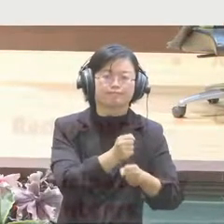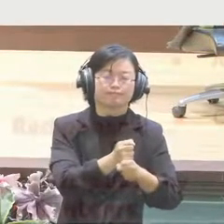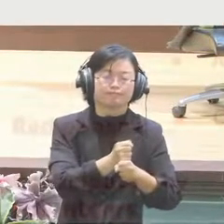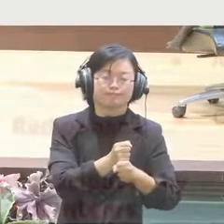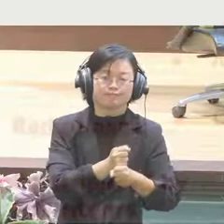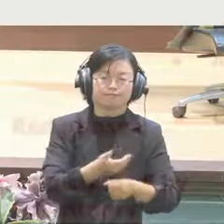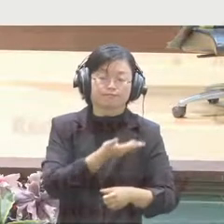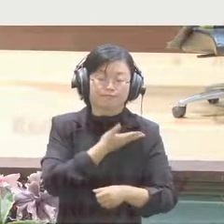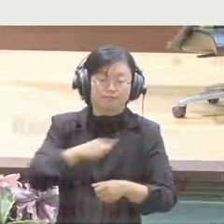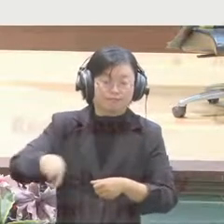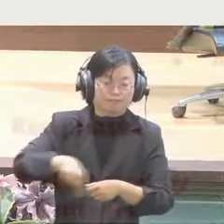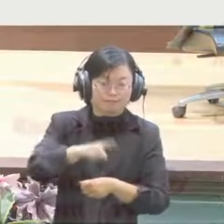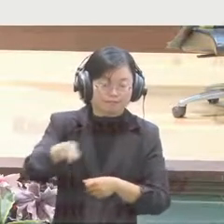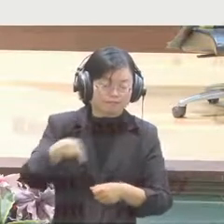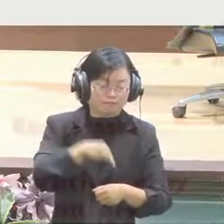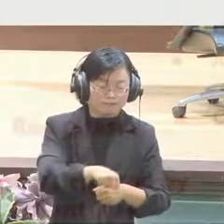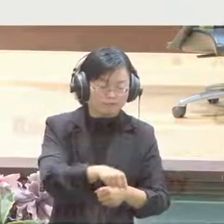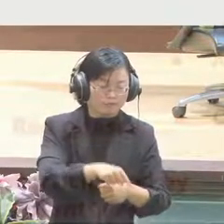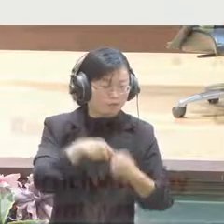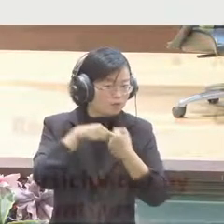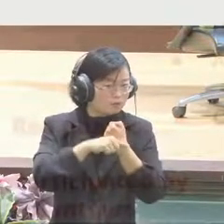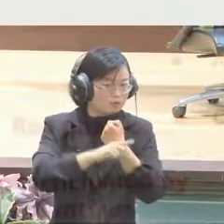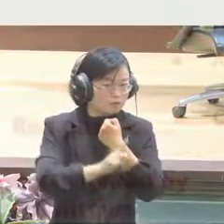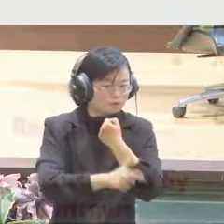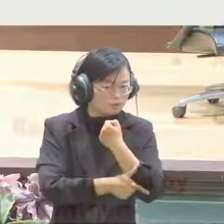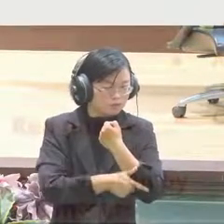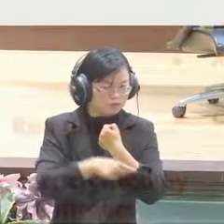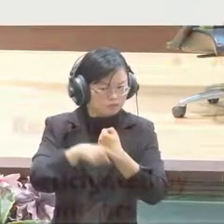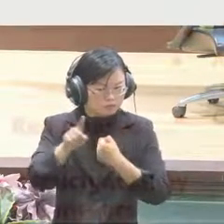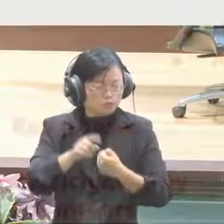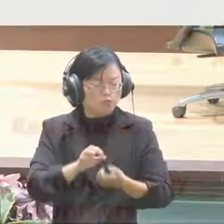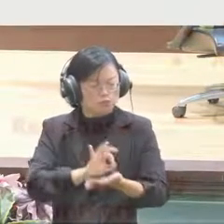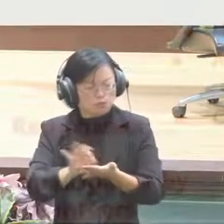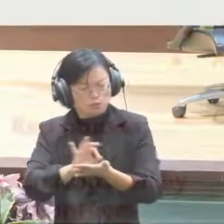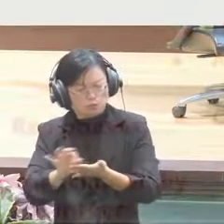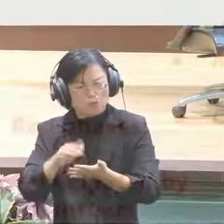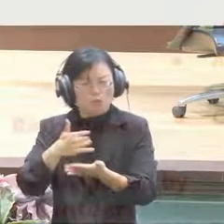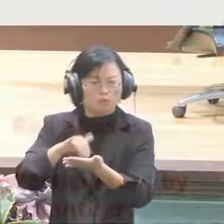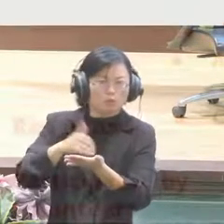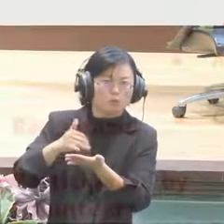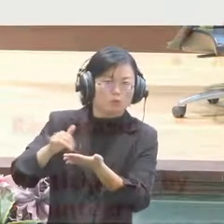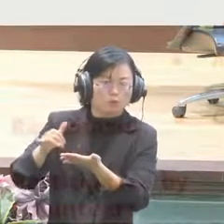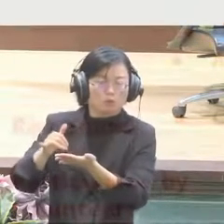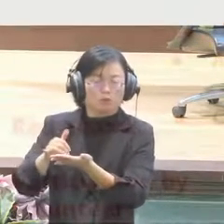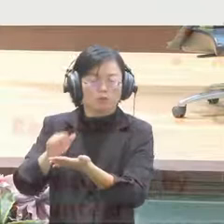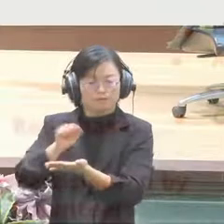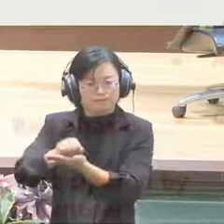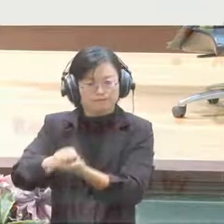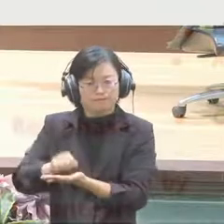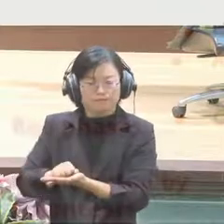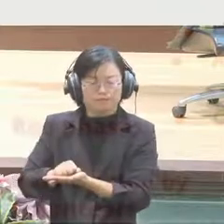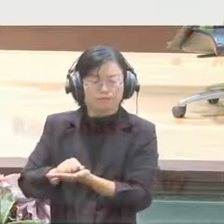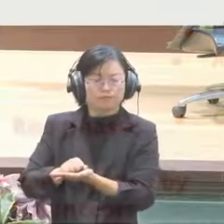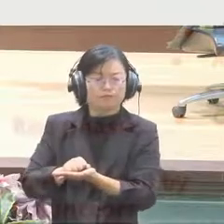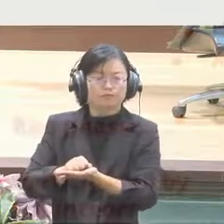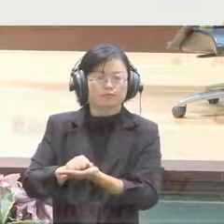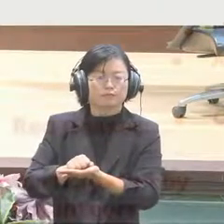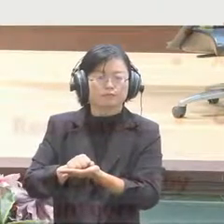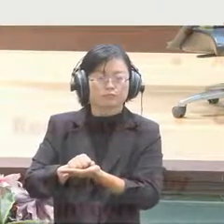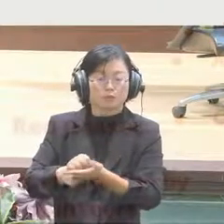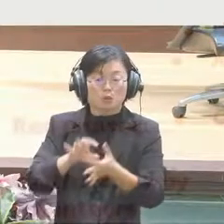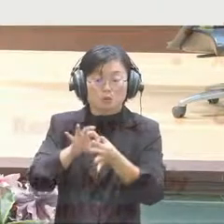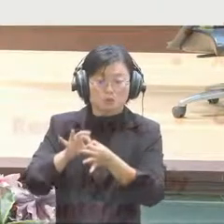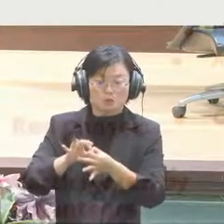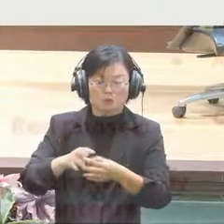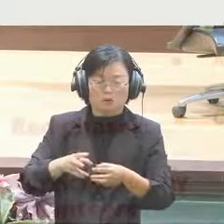generate the data we need. We arrange briefings, workshops, and compile. They can compile the data